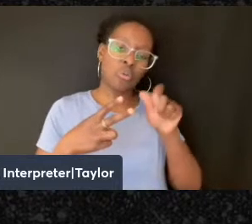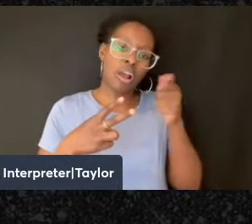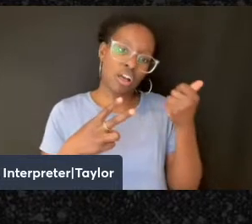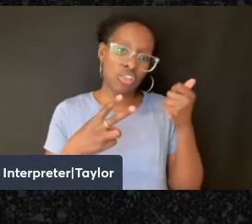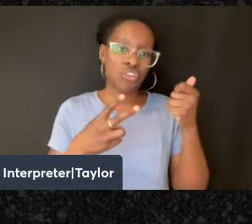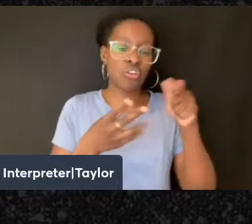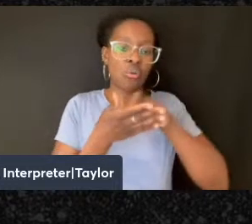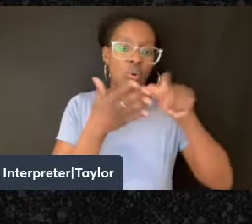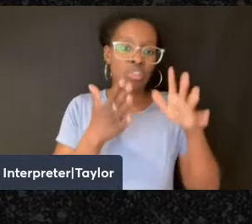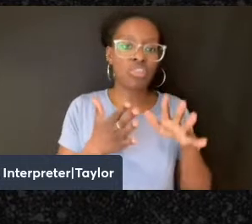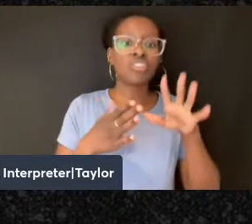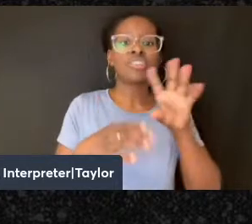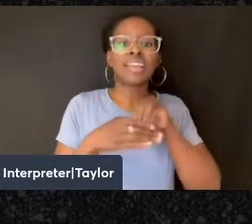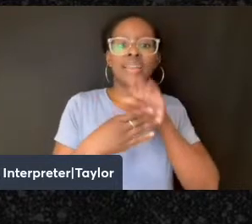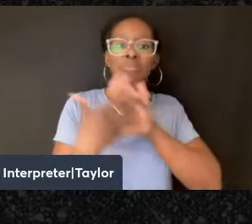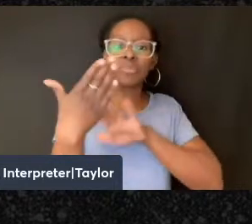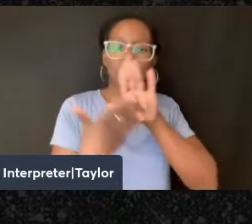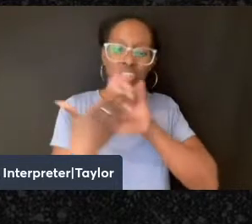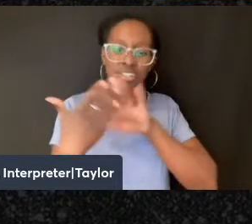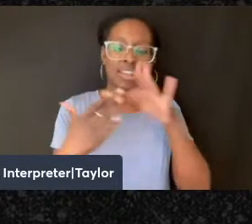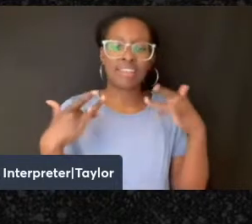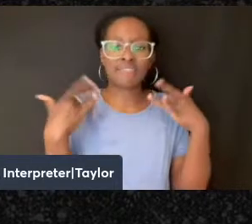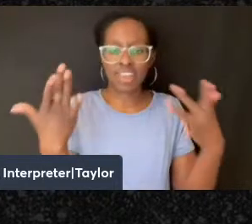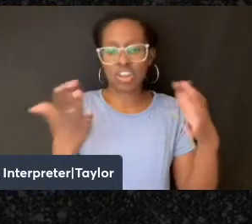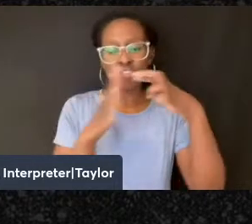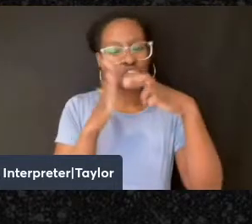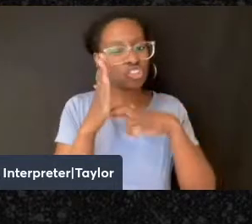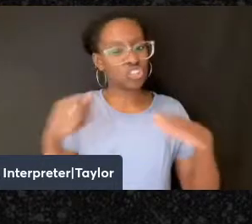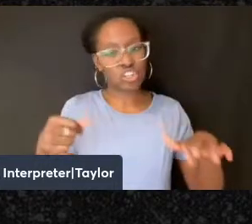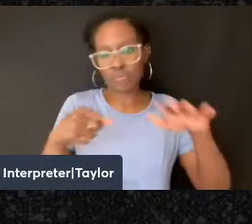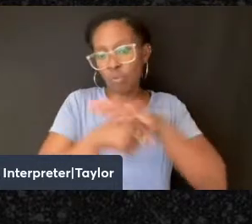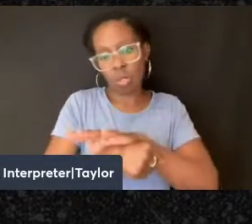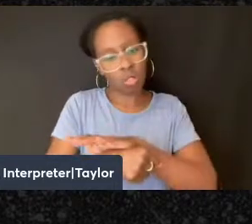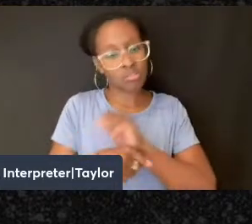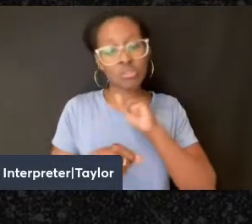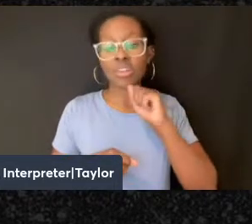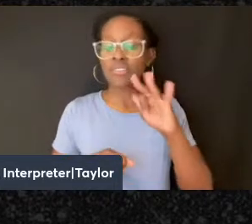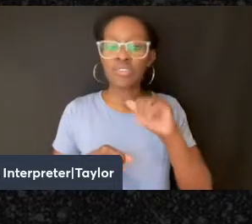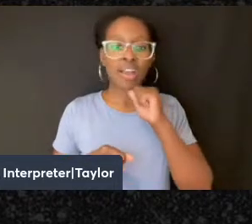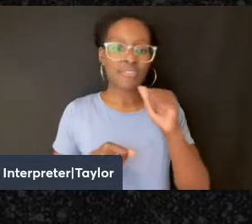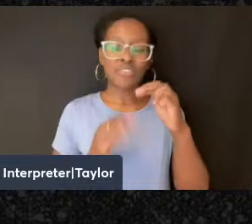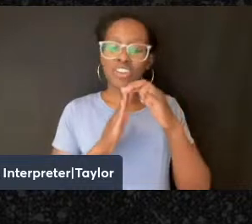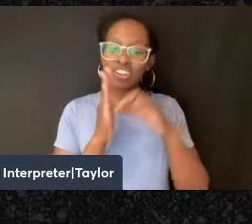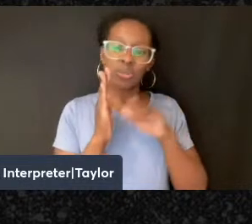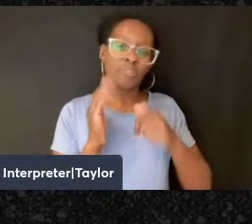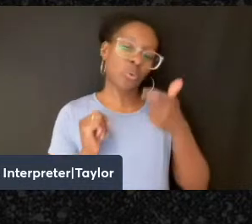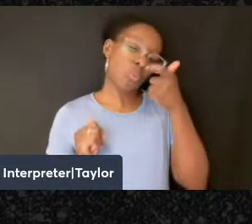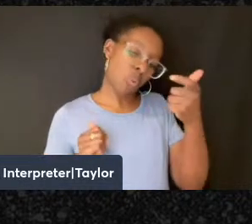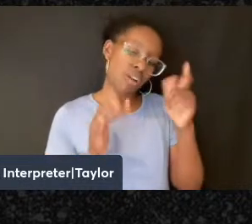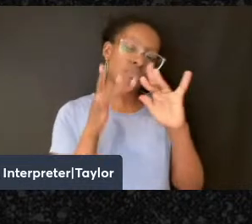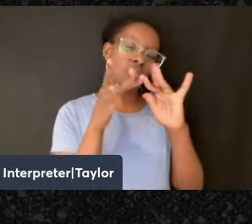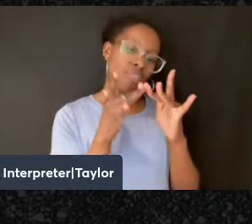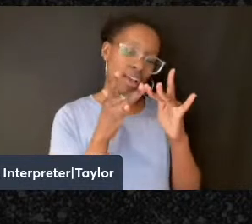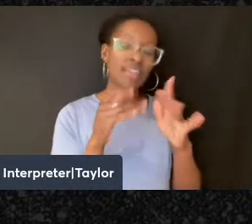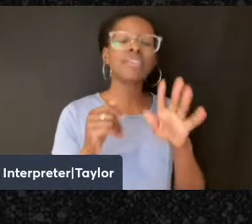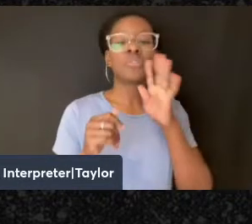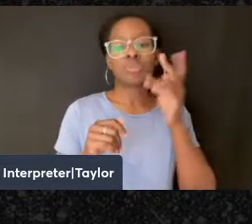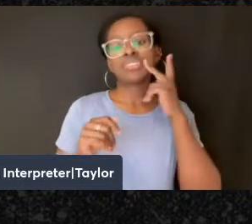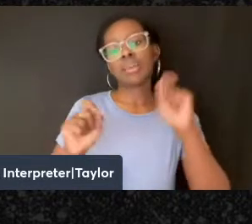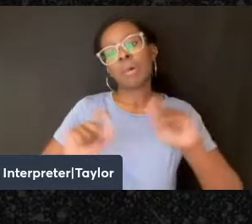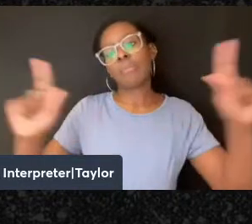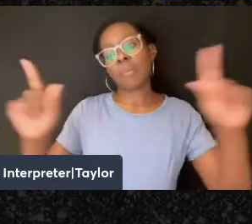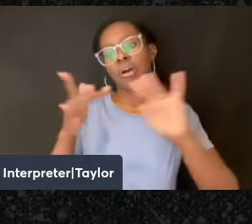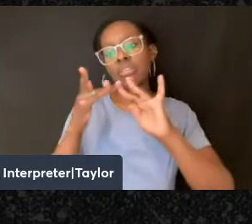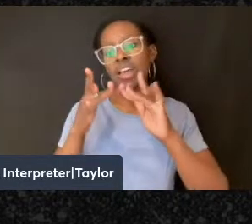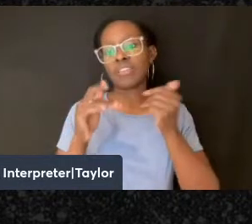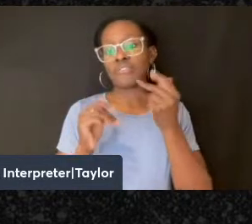in-person event. Registration is full. So if you haven't registered yet, you will have to watch that one online too. It will come up online a